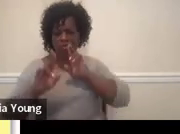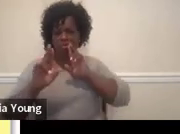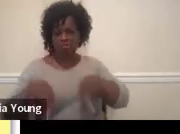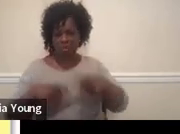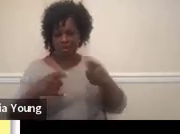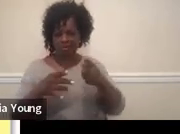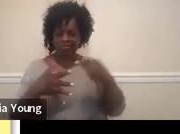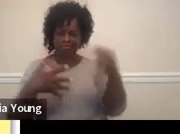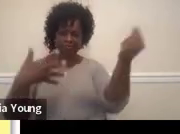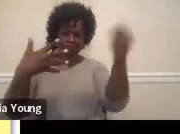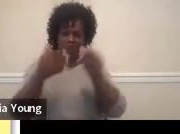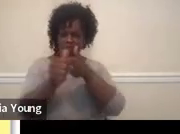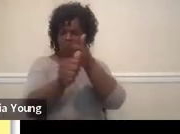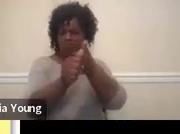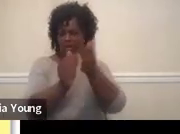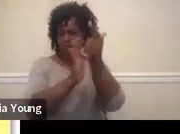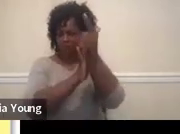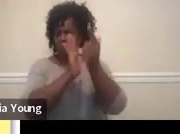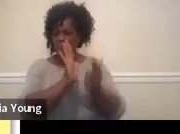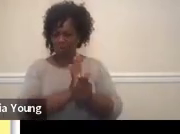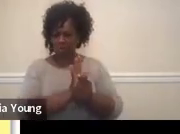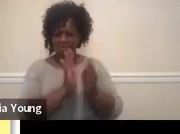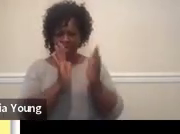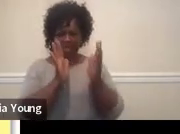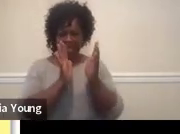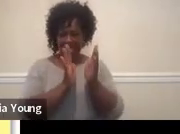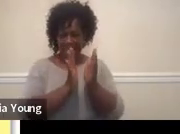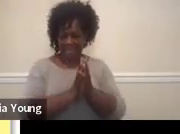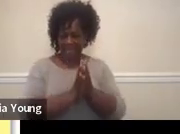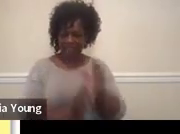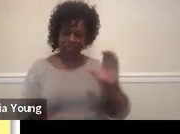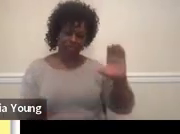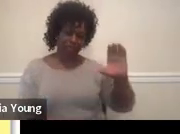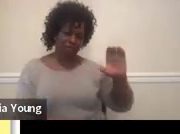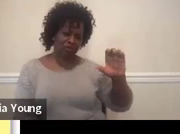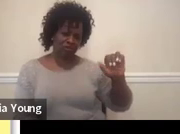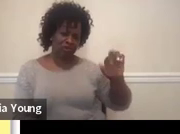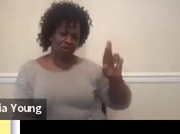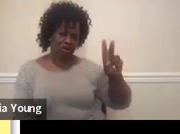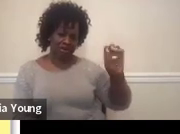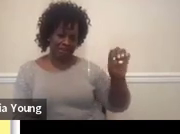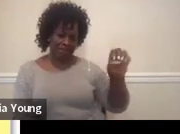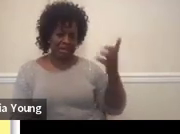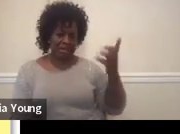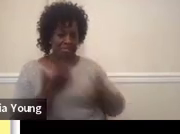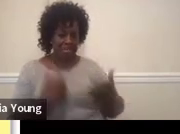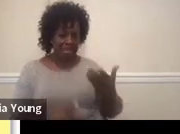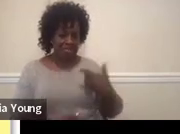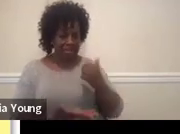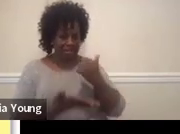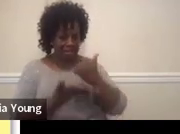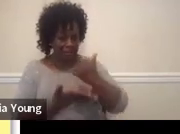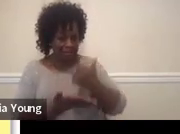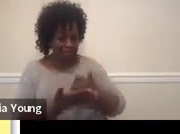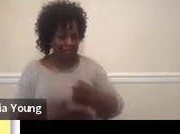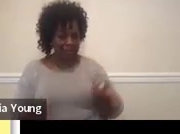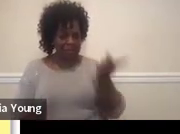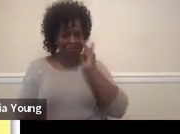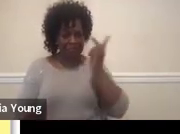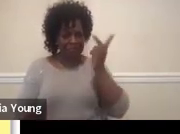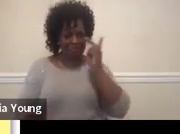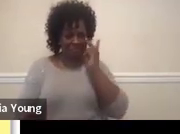Okay. So I'm going to ask Jennifer and Carly to help me out with this. I might need you to help me out, but we'll see.